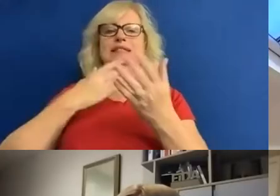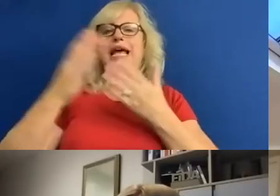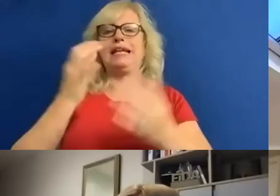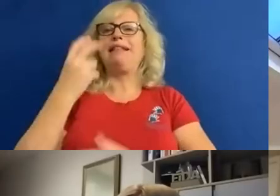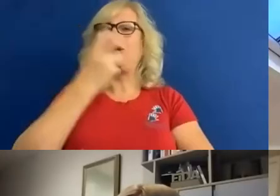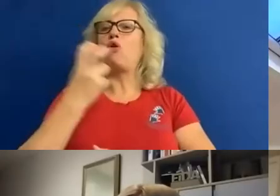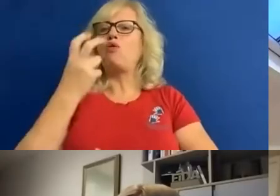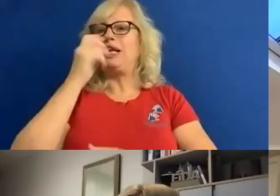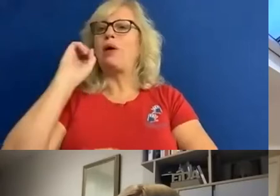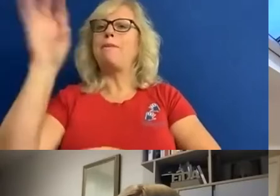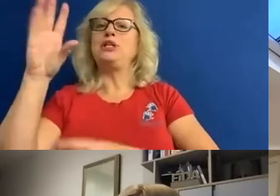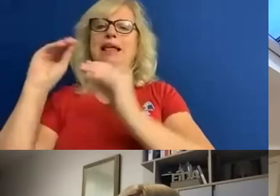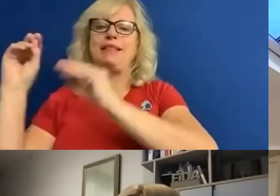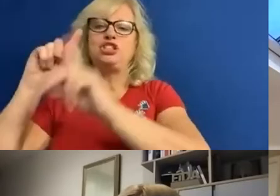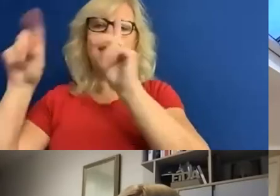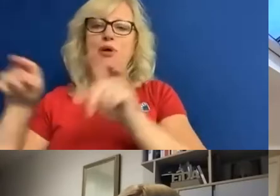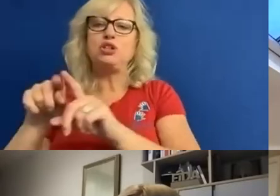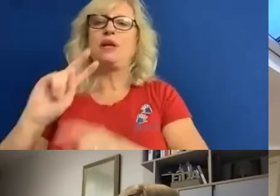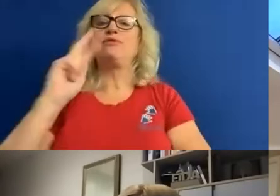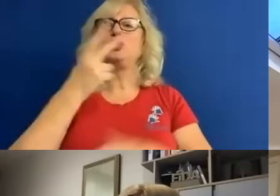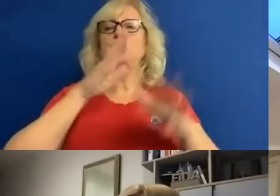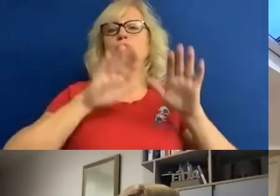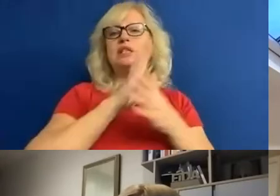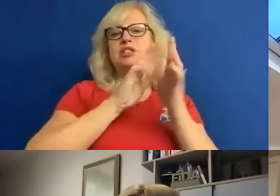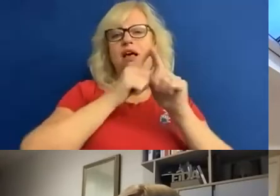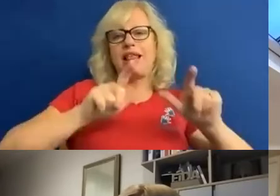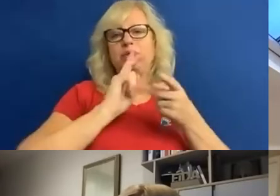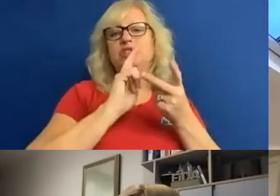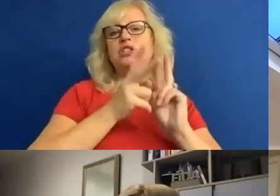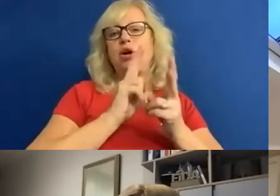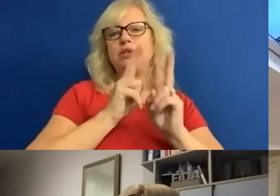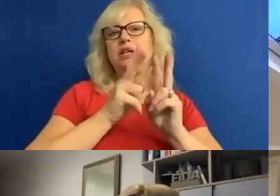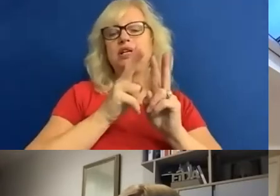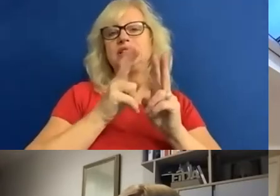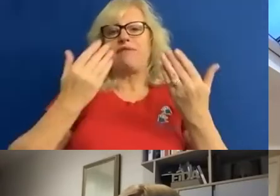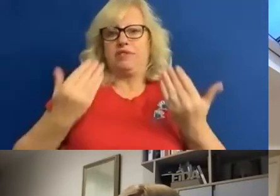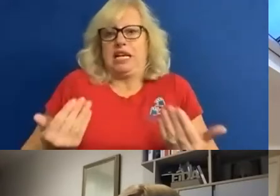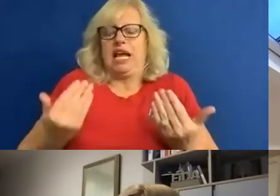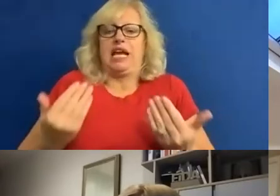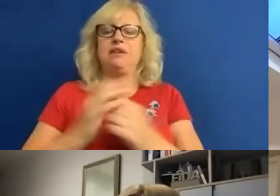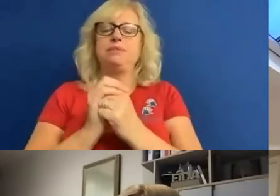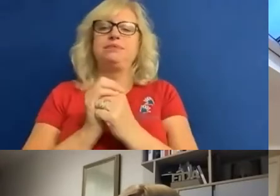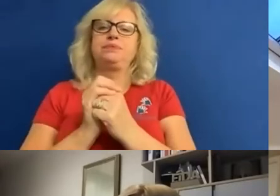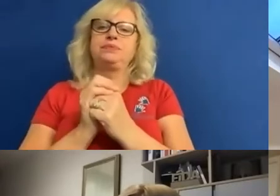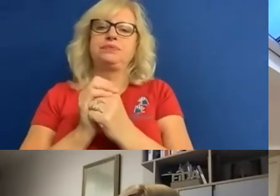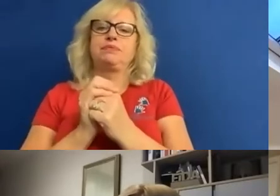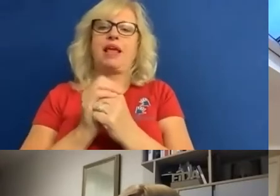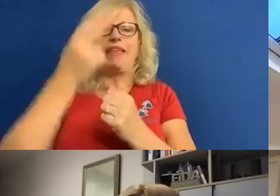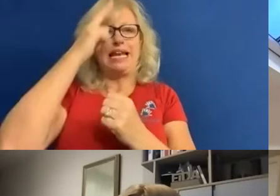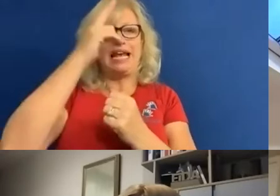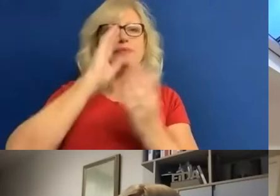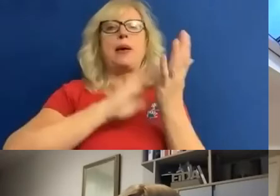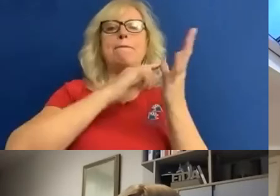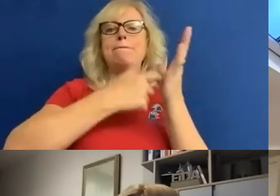box. We have two British Sign Language interpreters interpreting for us today. Their names are Marie